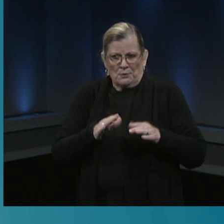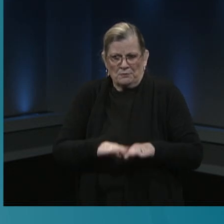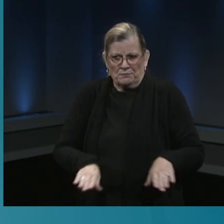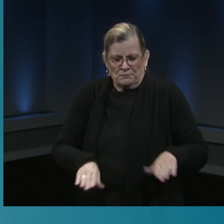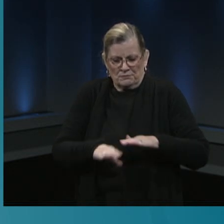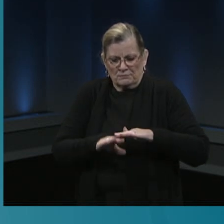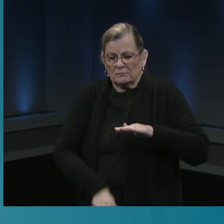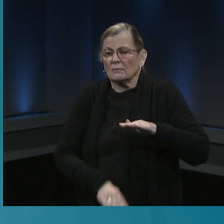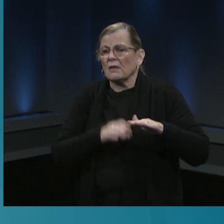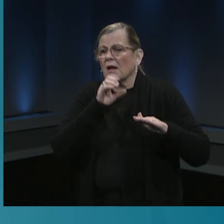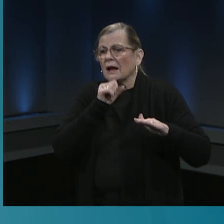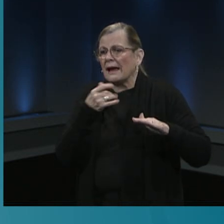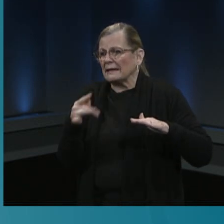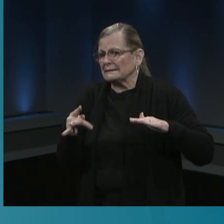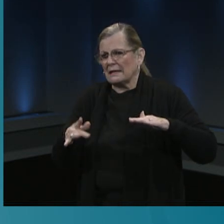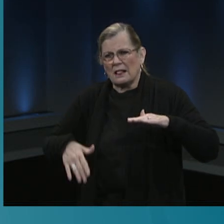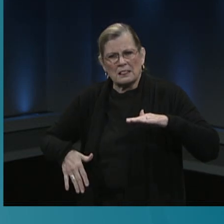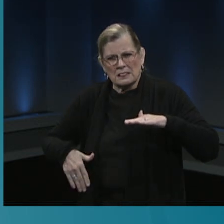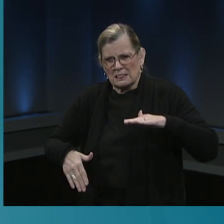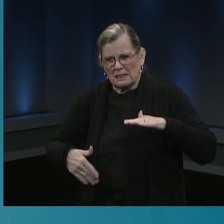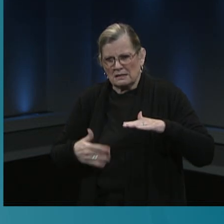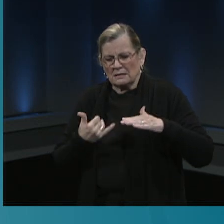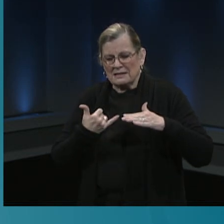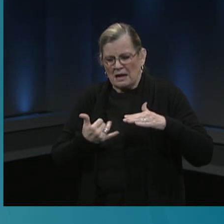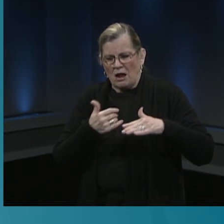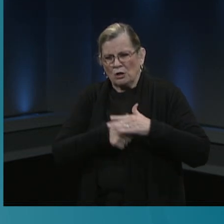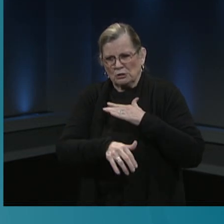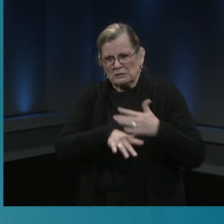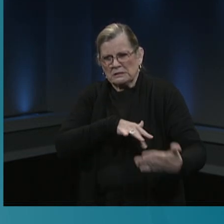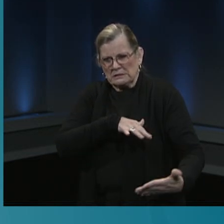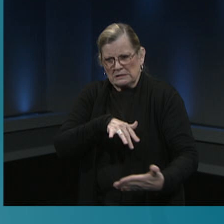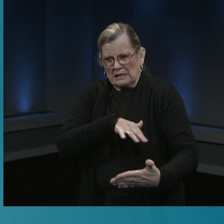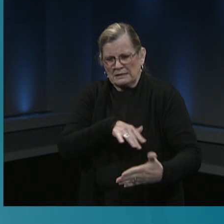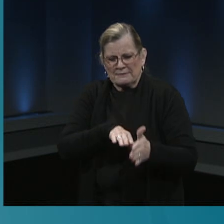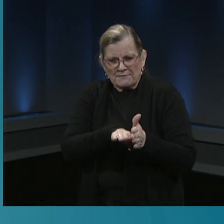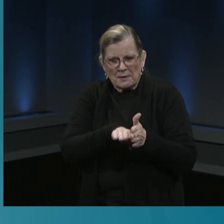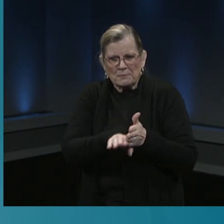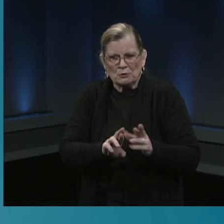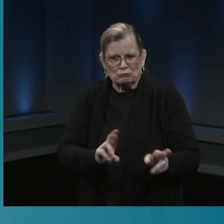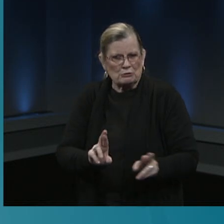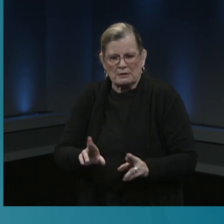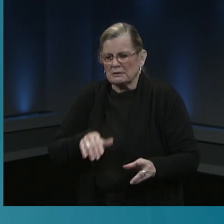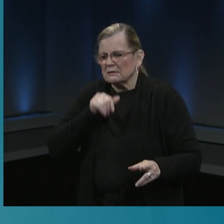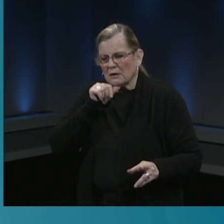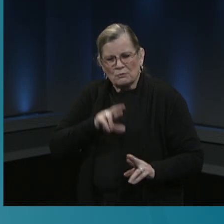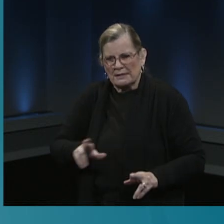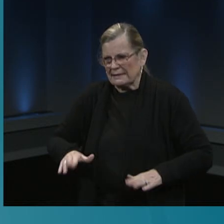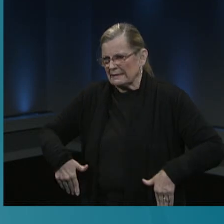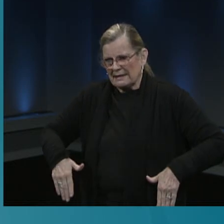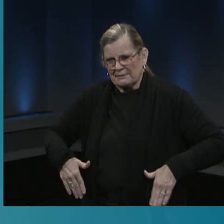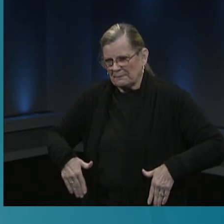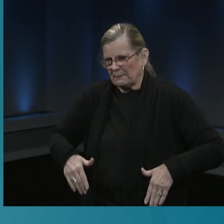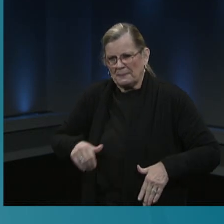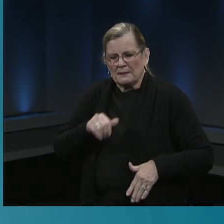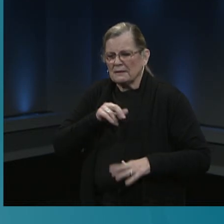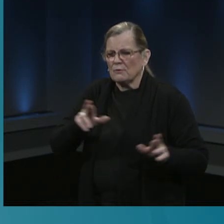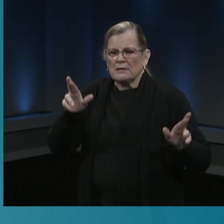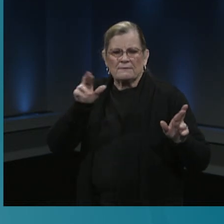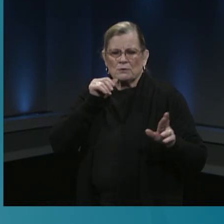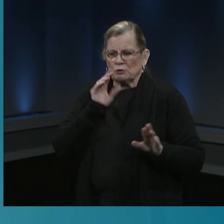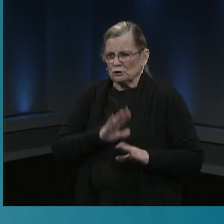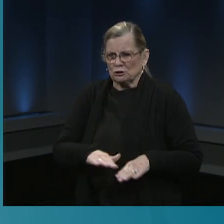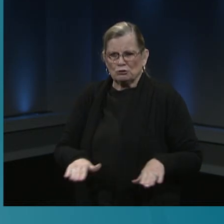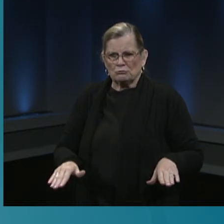those studies are still being done, and the vaccine is not yet recommended for children. In addition, the